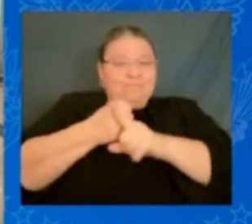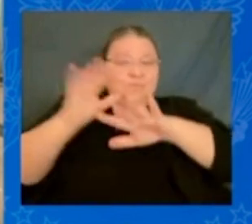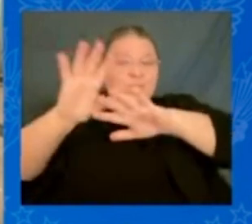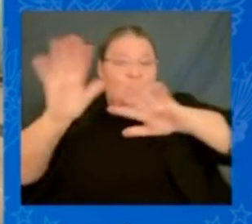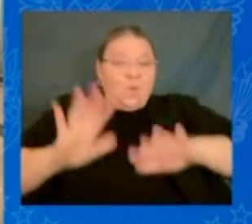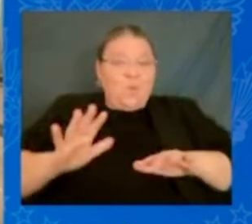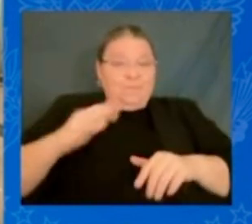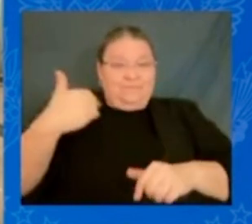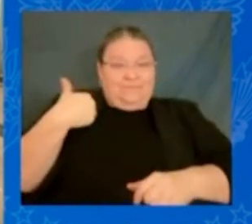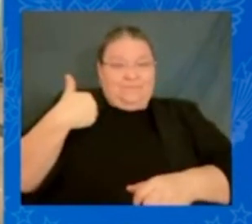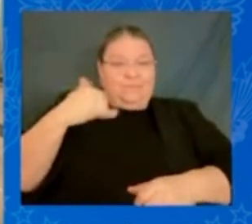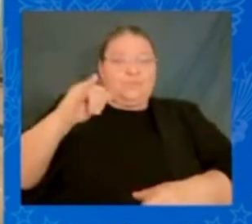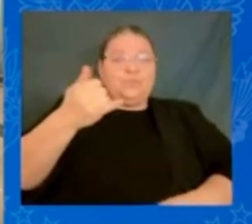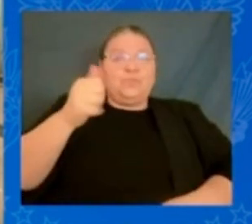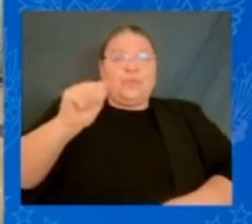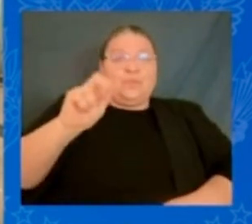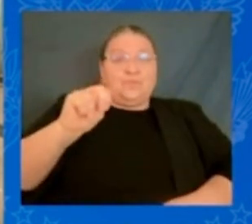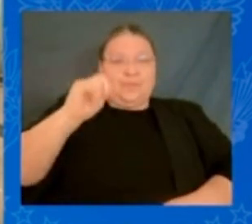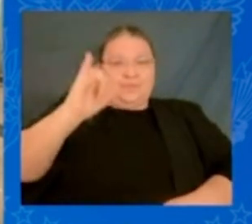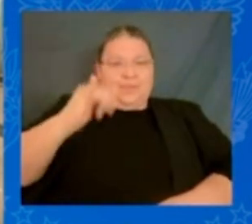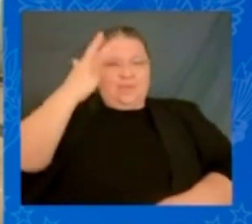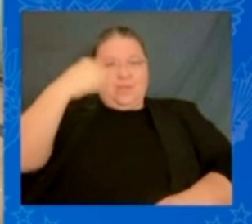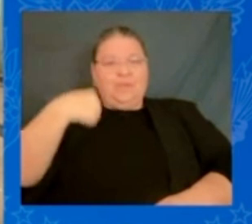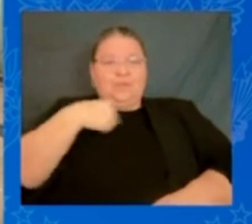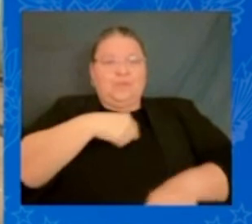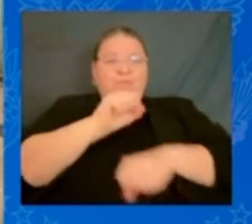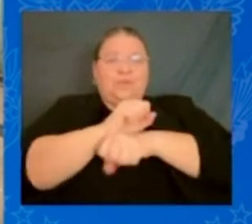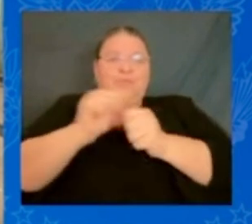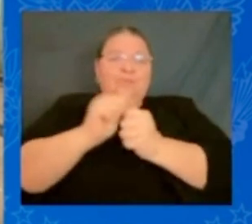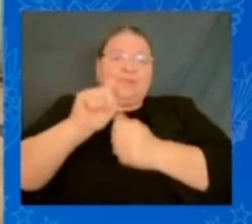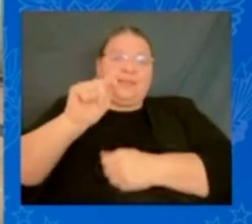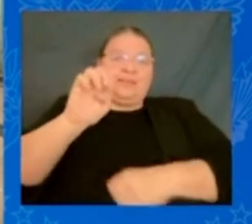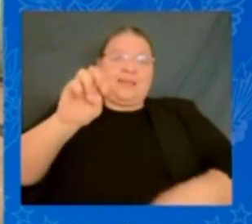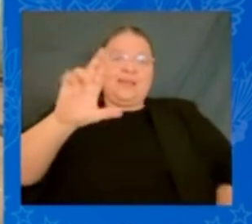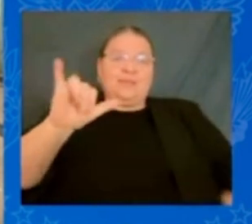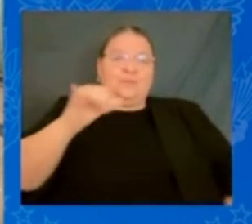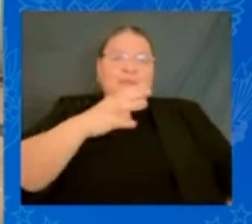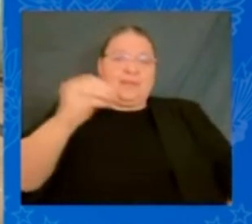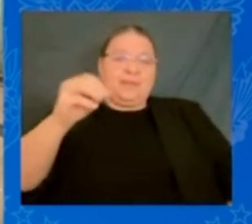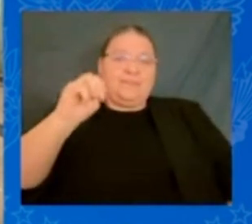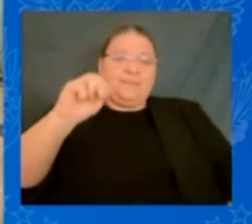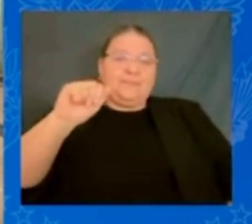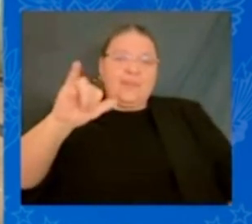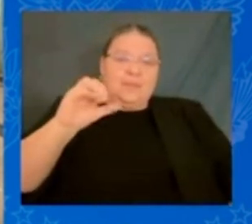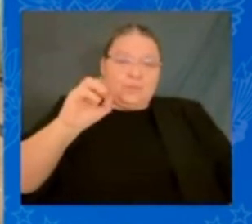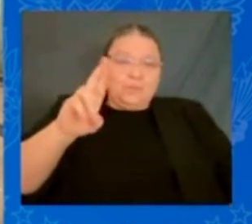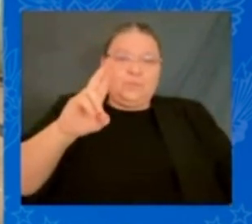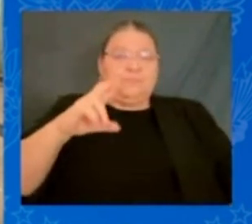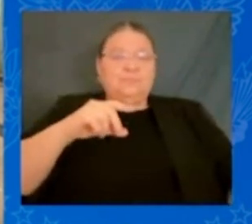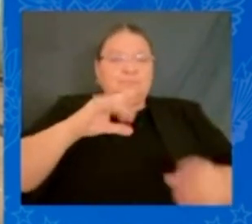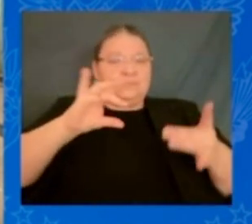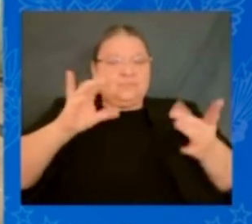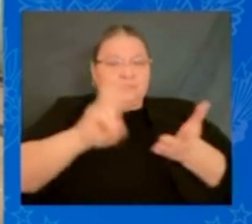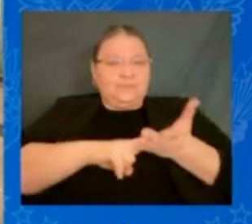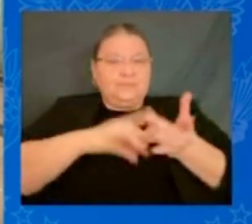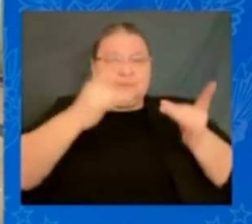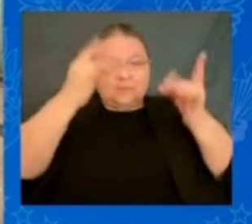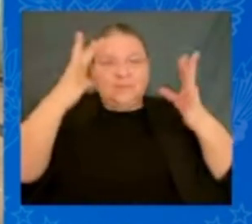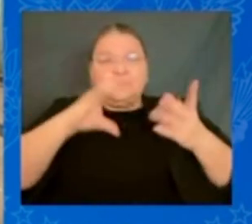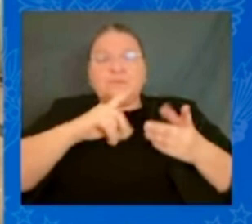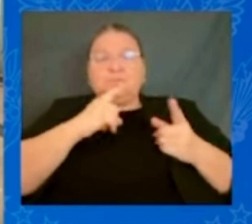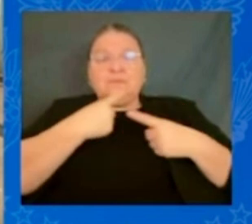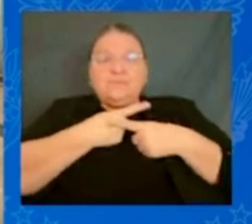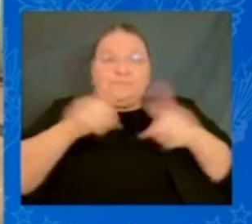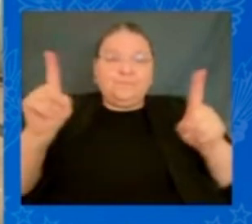and the mayor, I issued a major disaster declaration immediately, committing the federal government to cover 100 percent of the